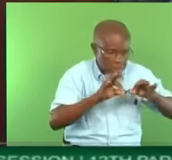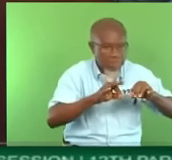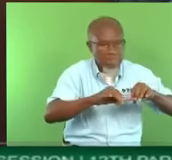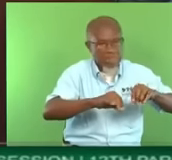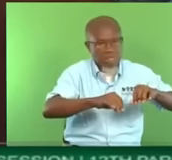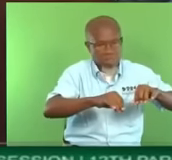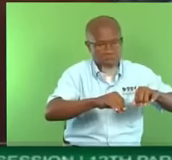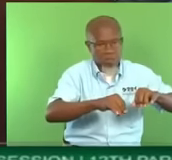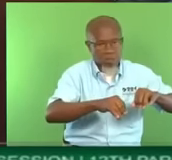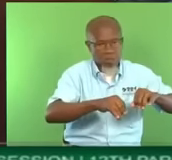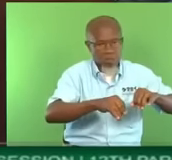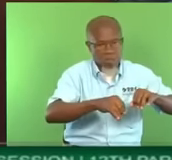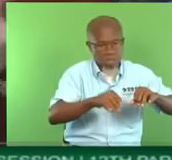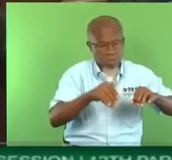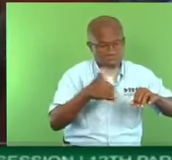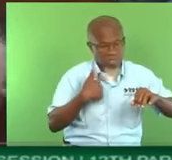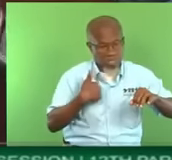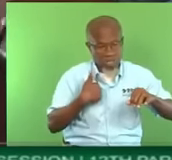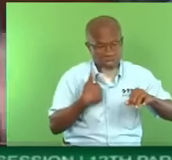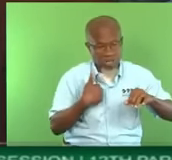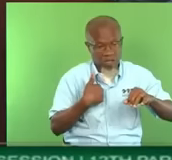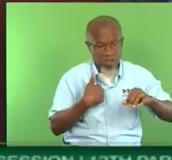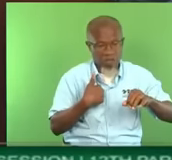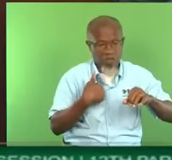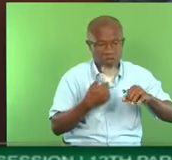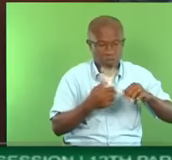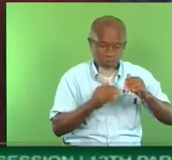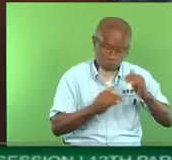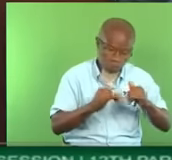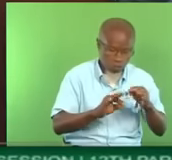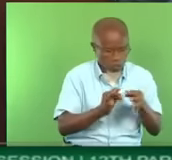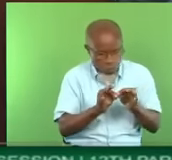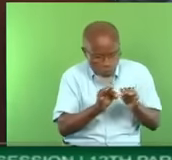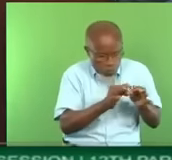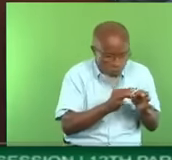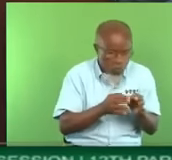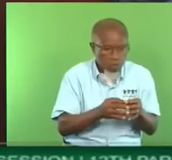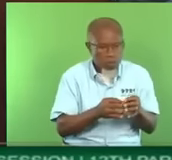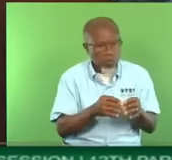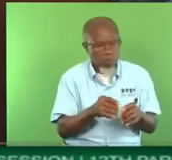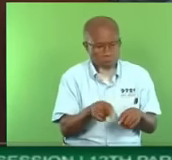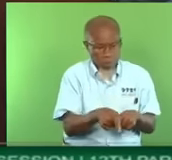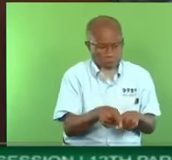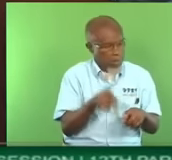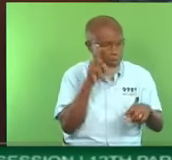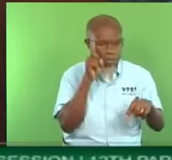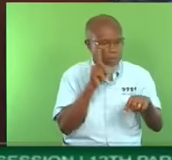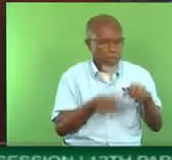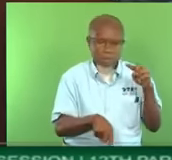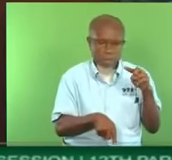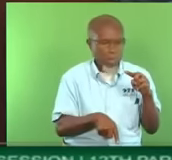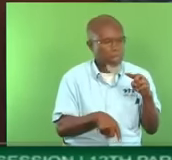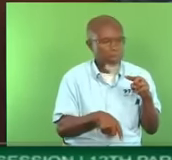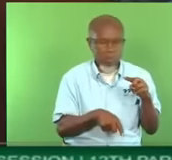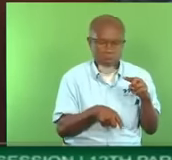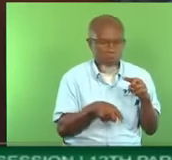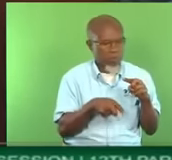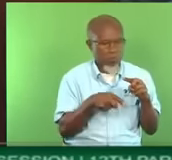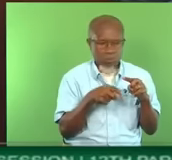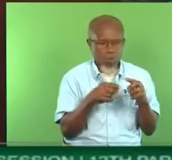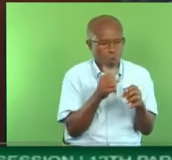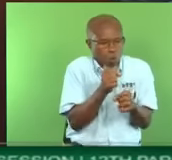as it presently is, and treated, and the development works done, is not capable of withstanding applied loads.